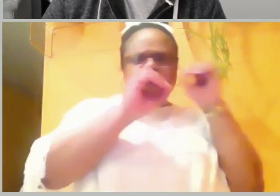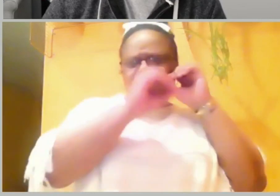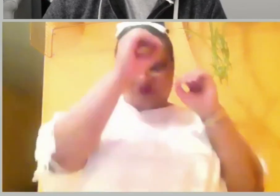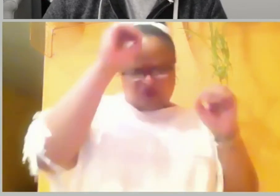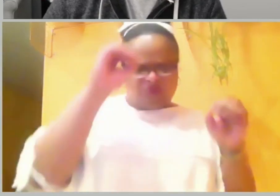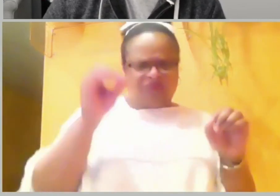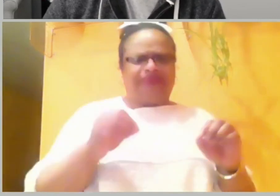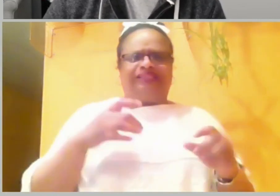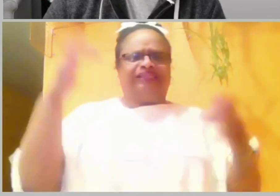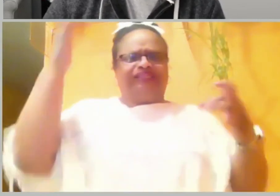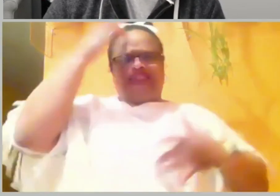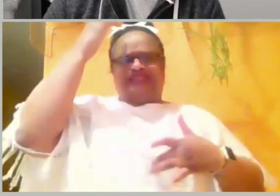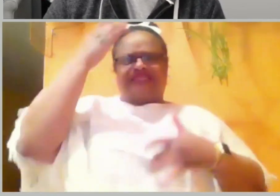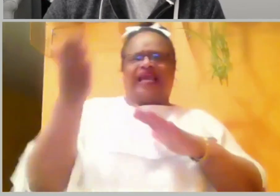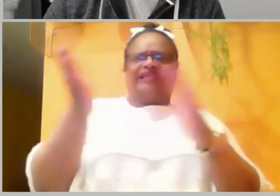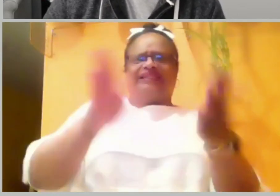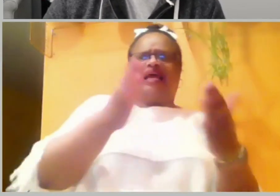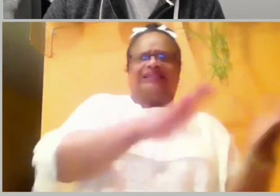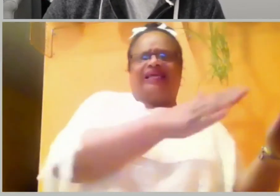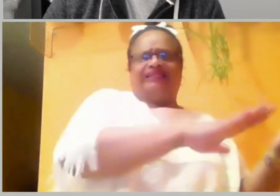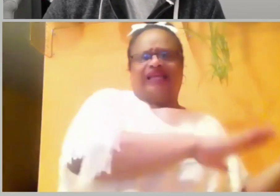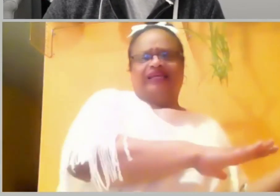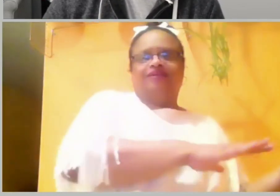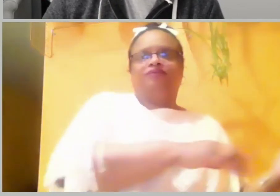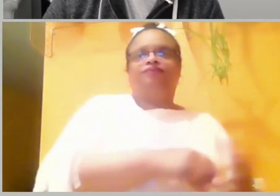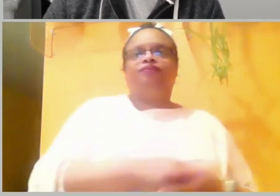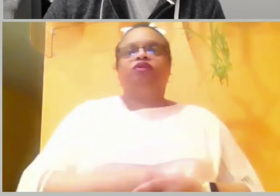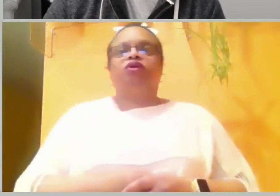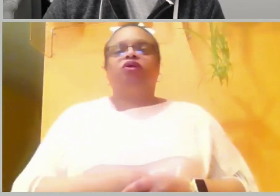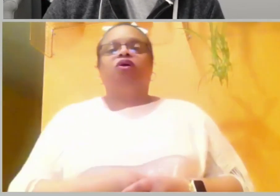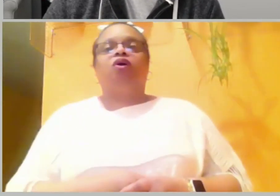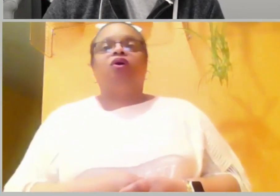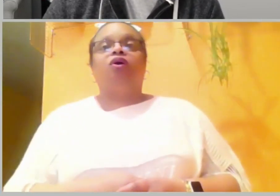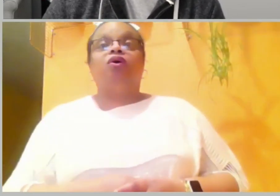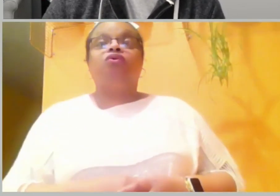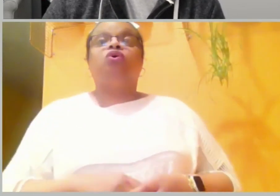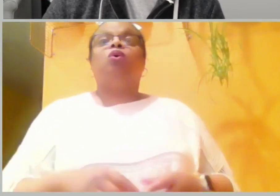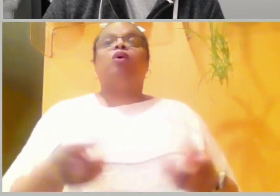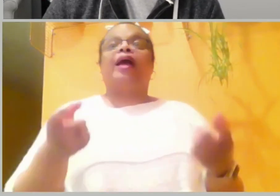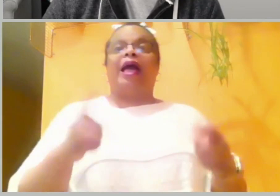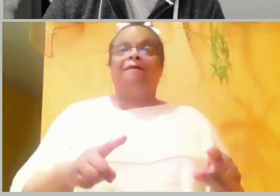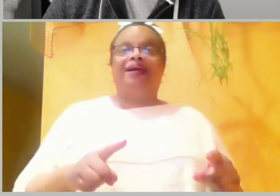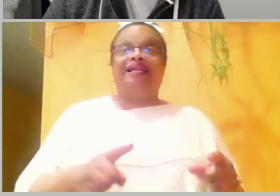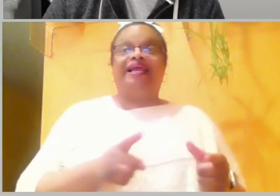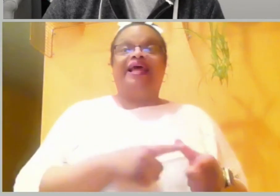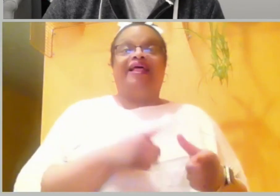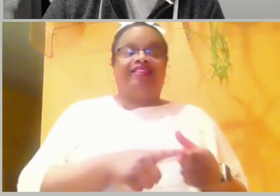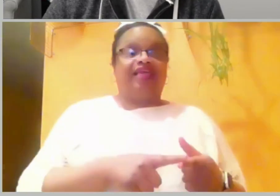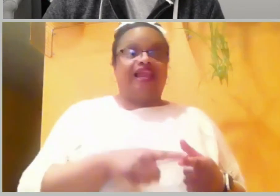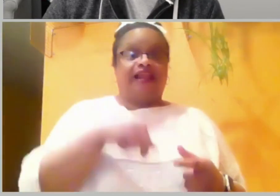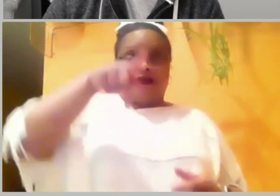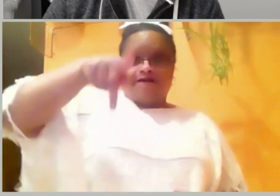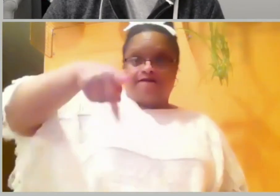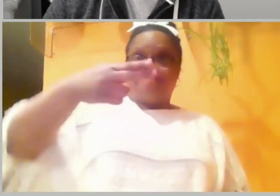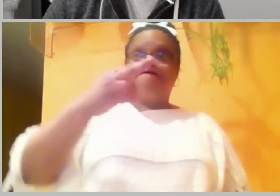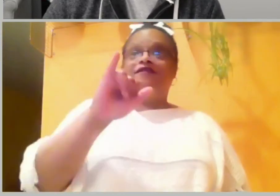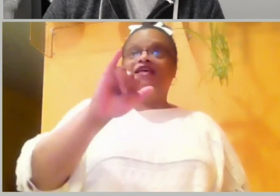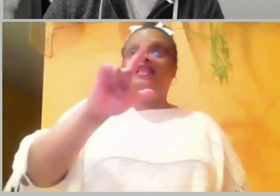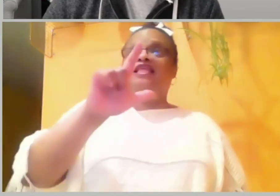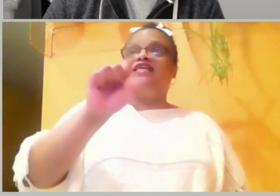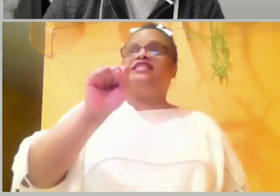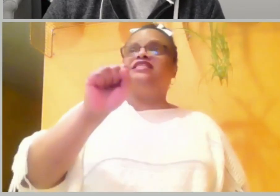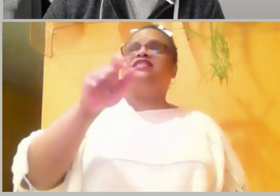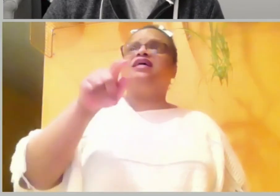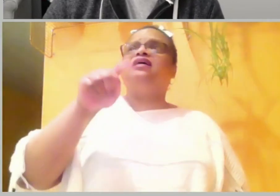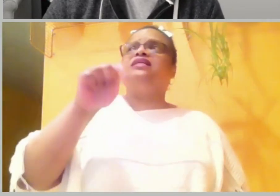adopting a worldly concept they received from the Philistines, ignoring God's command to Moses in Exodus on